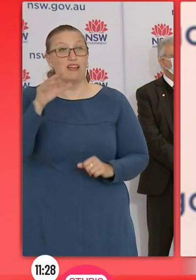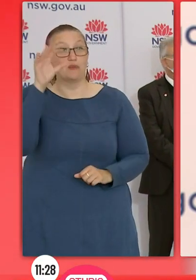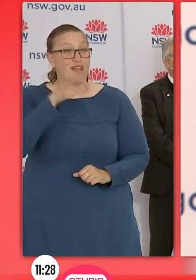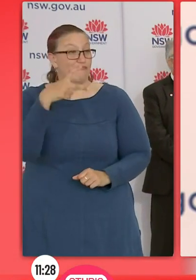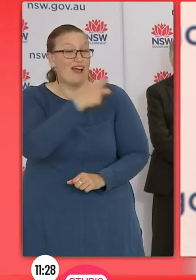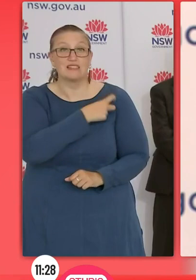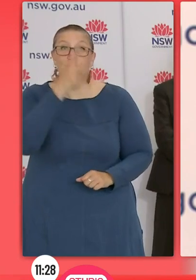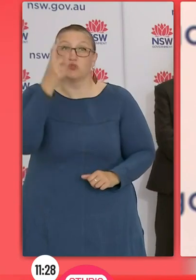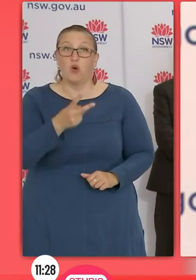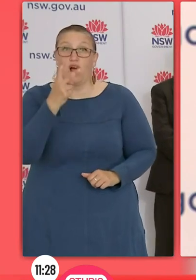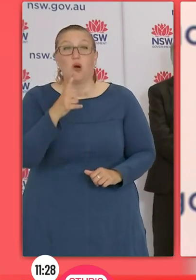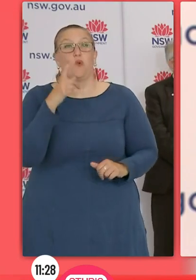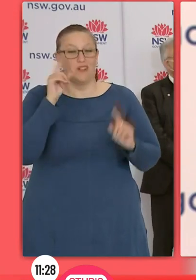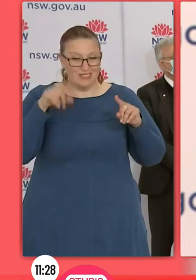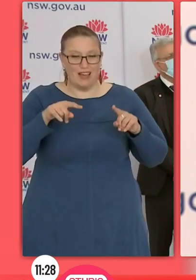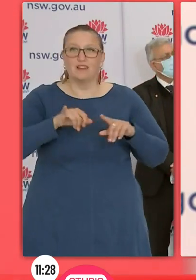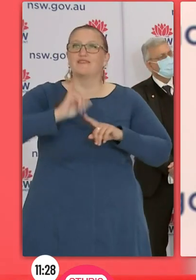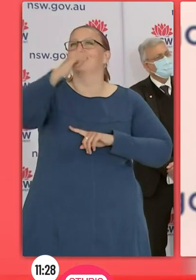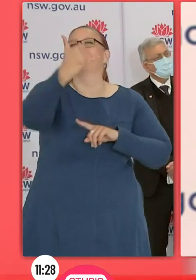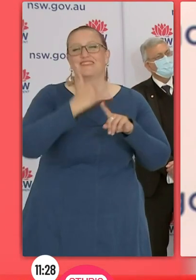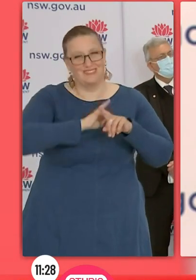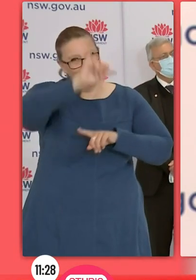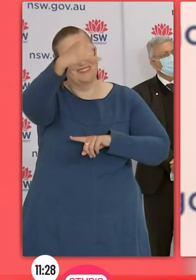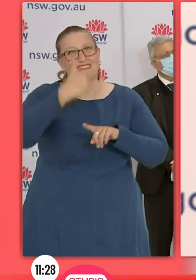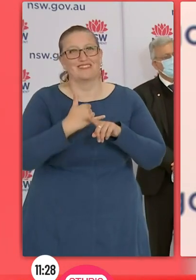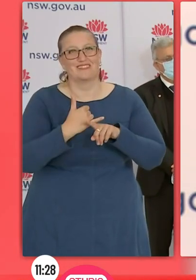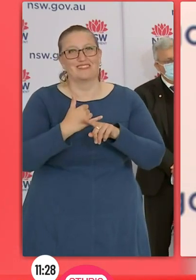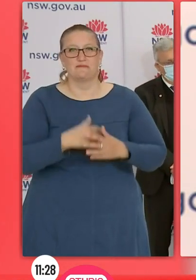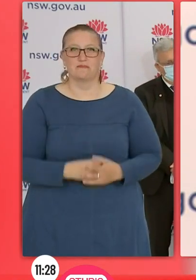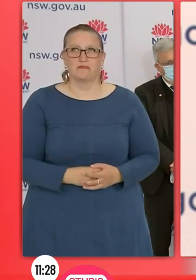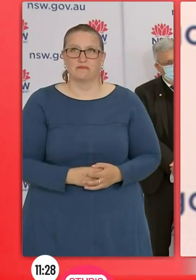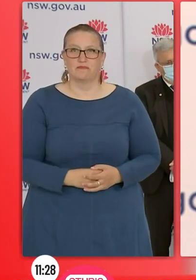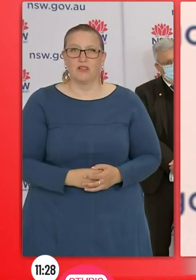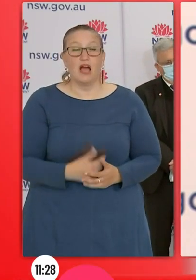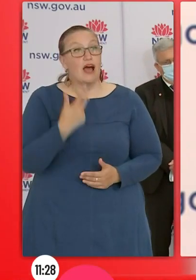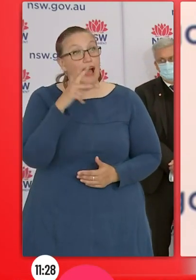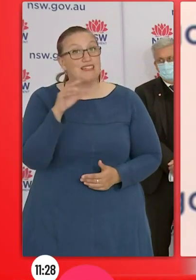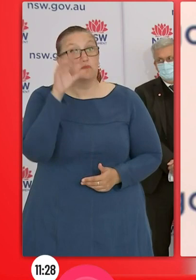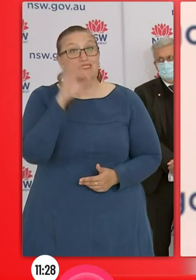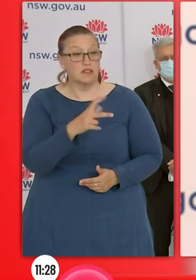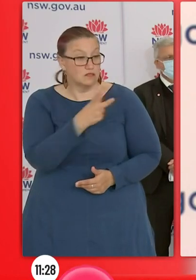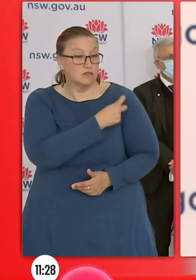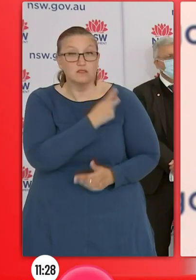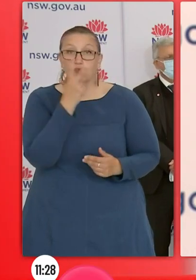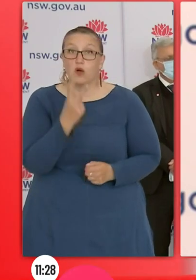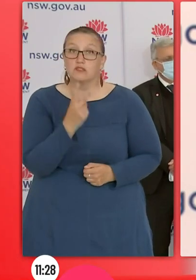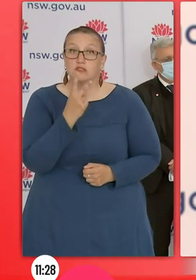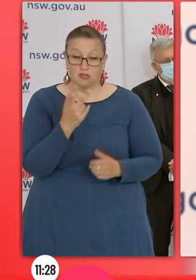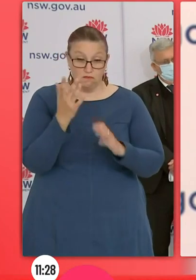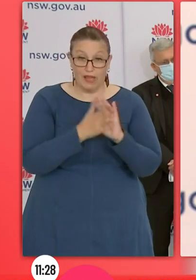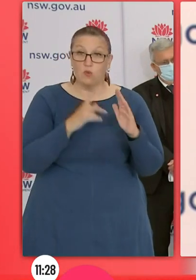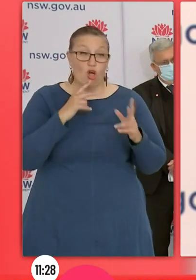dose and we have a different quarantine system, one that involves home quarantine, for example, for returning Australians that are fully vaccinated,